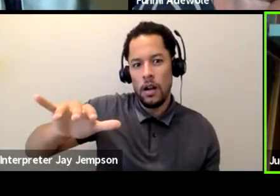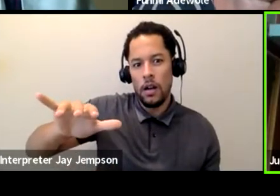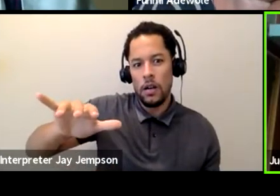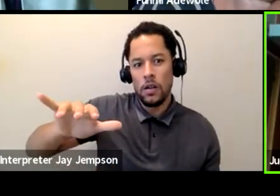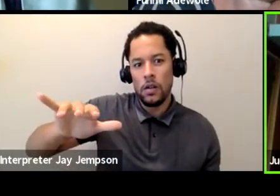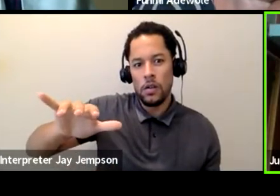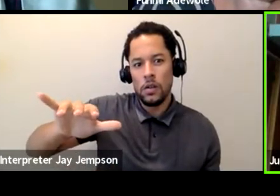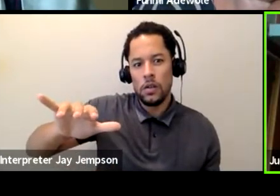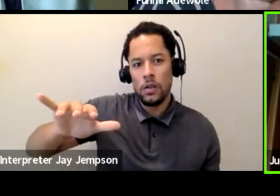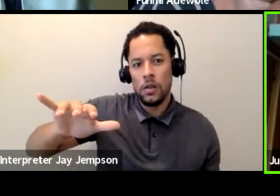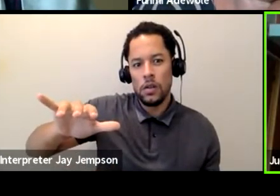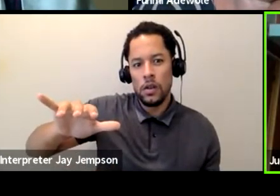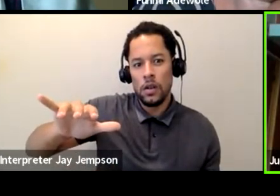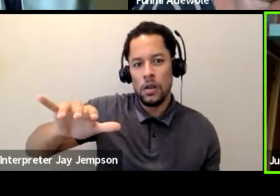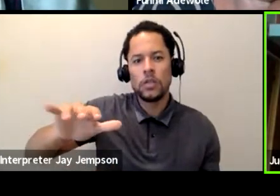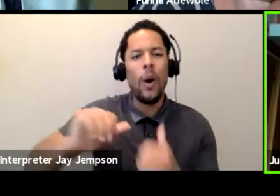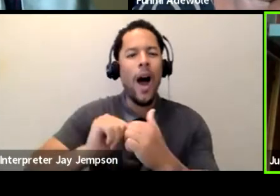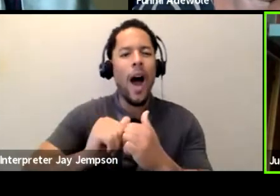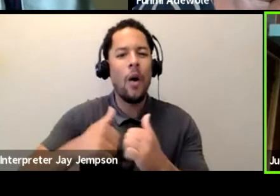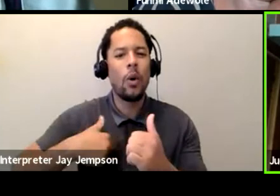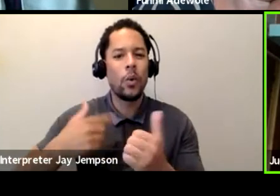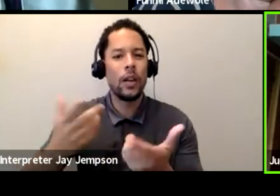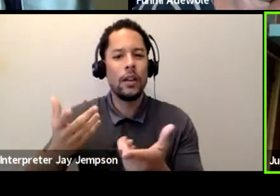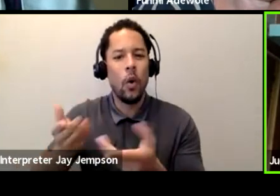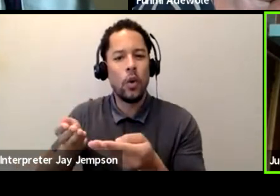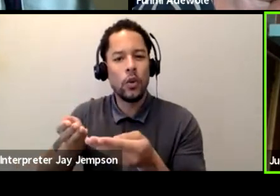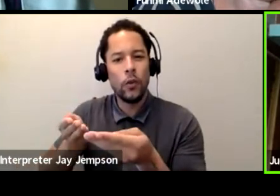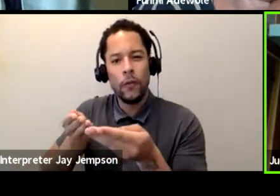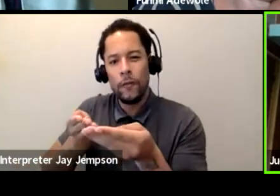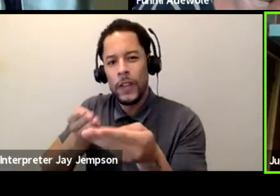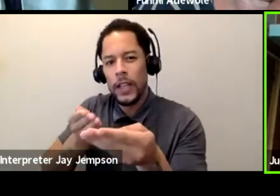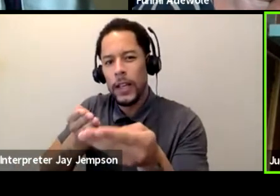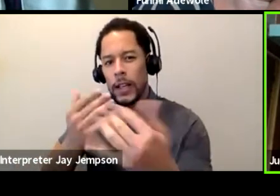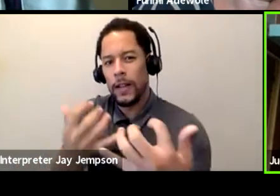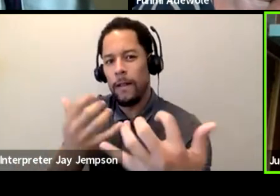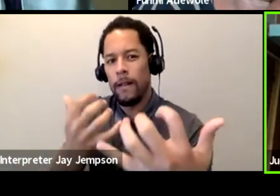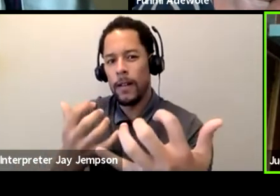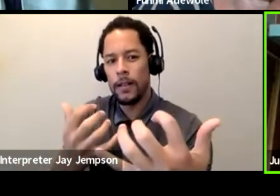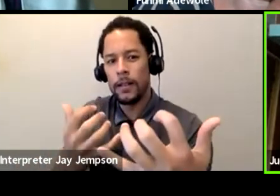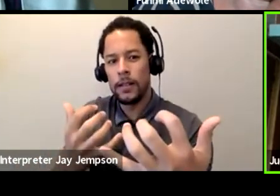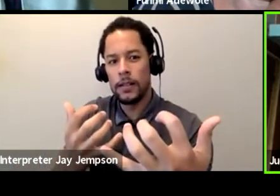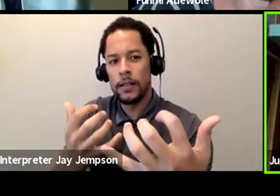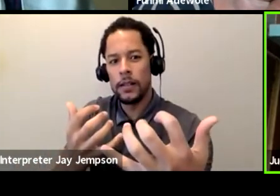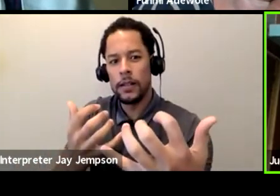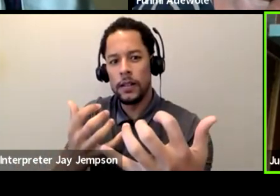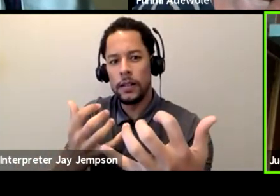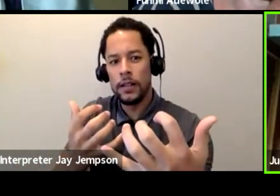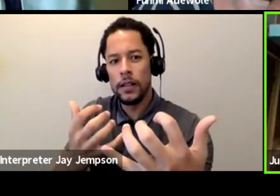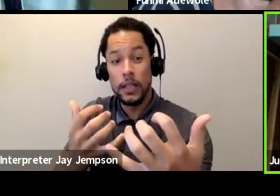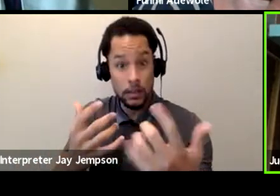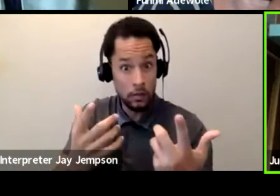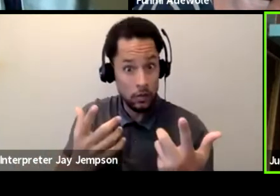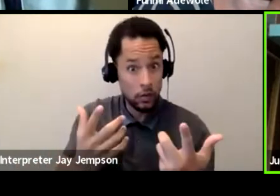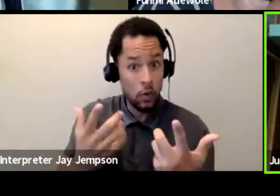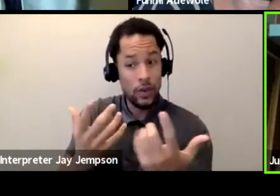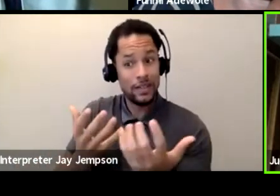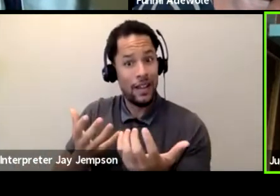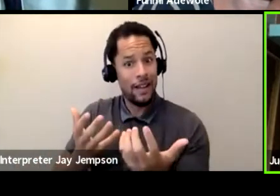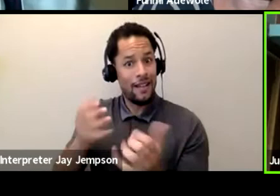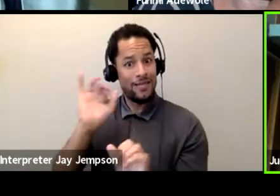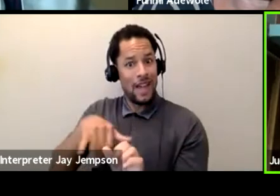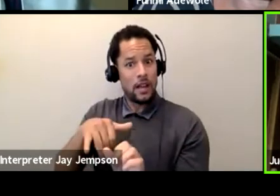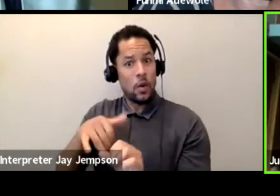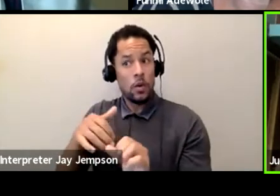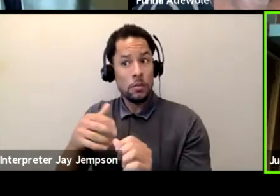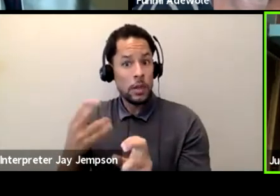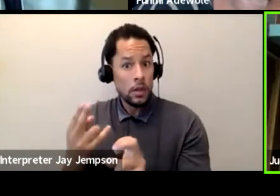are we going to use to sell it to the audience? Would it be nonverbal? Would it be verbal? Would it be musical? Would it be dance? Would it even